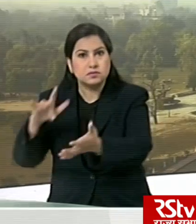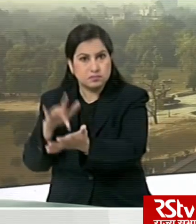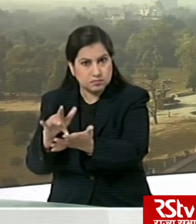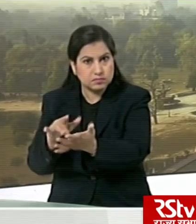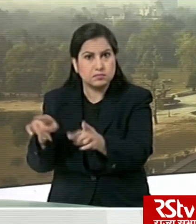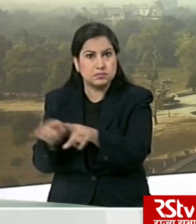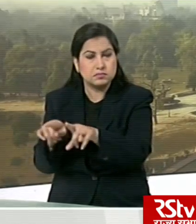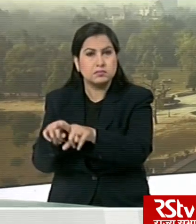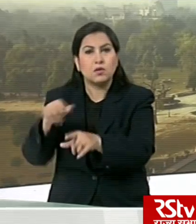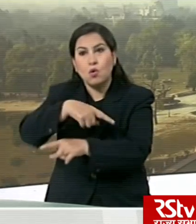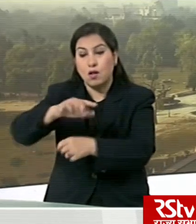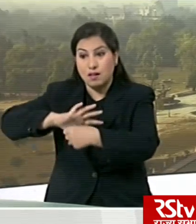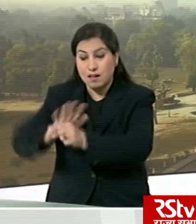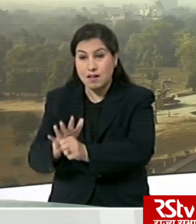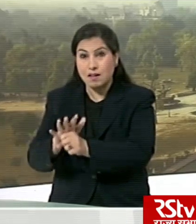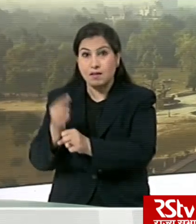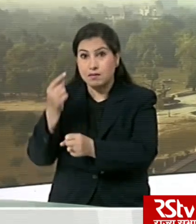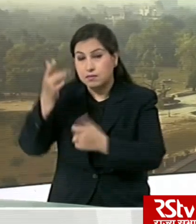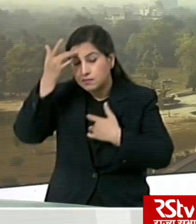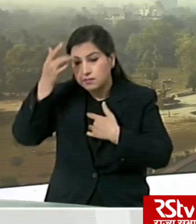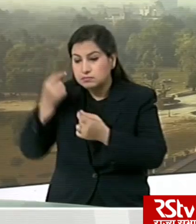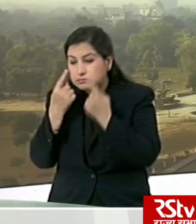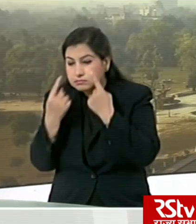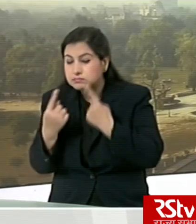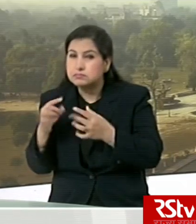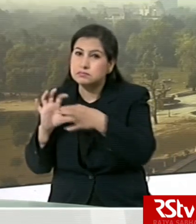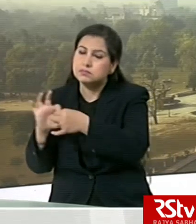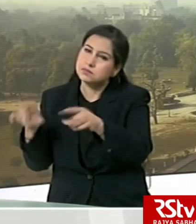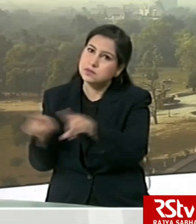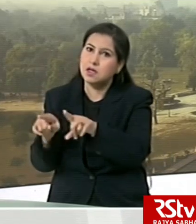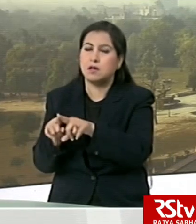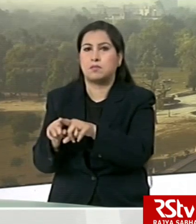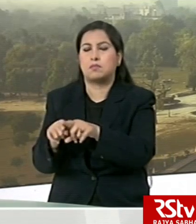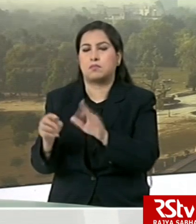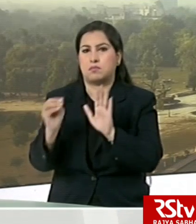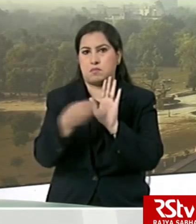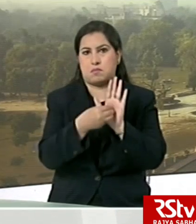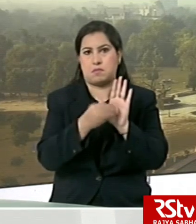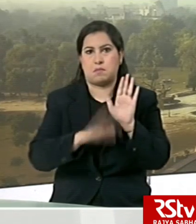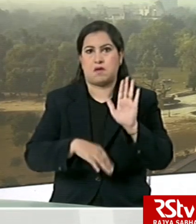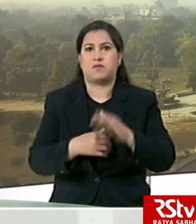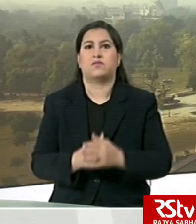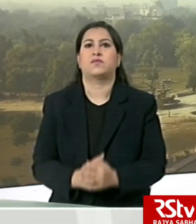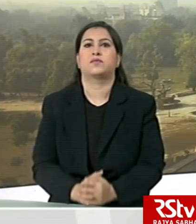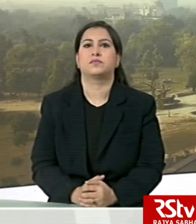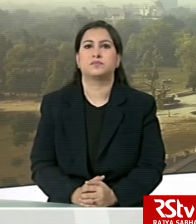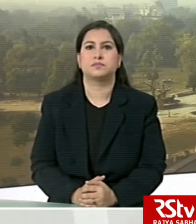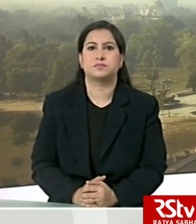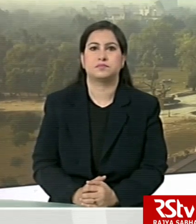institutions carrying out the COVID-19 related research also mentioned in that guideline.